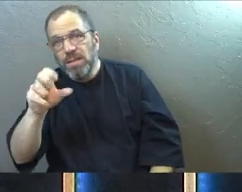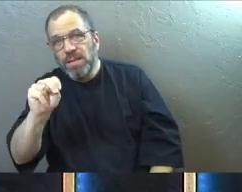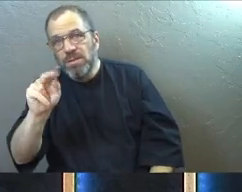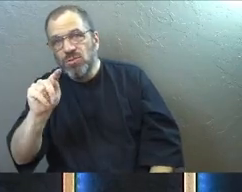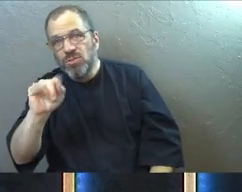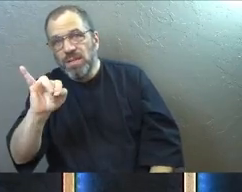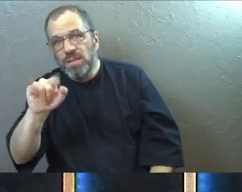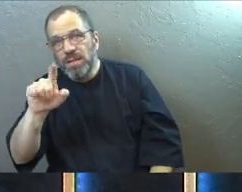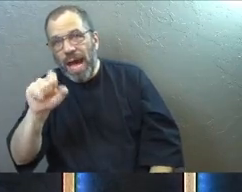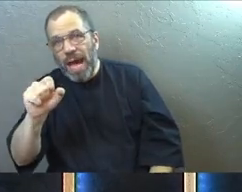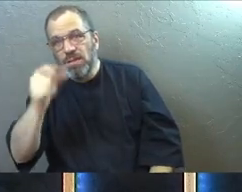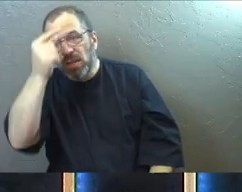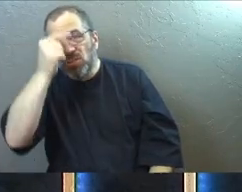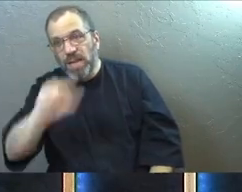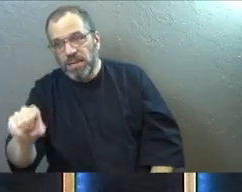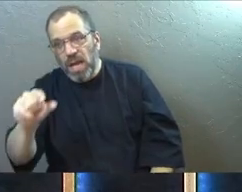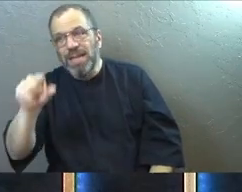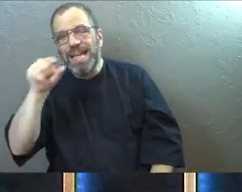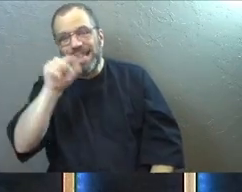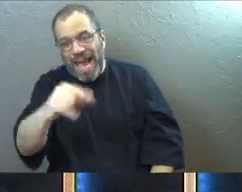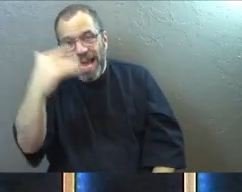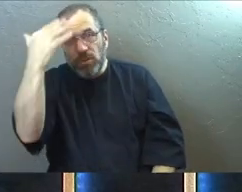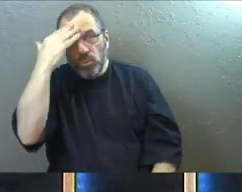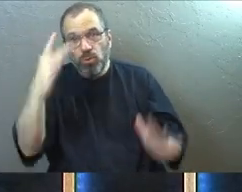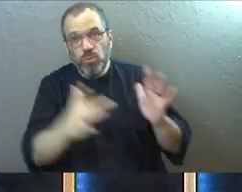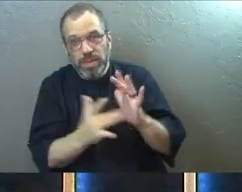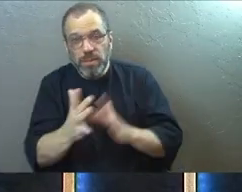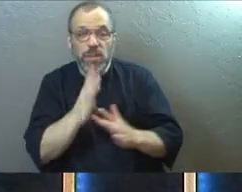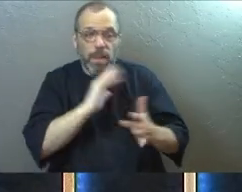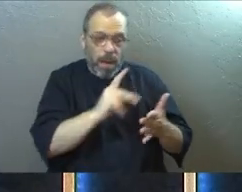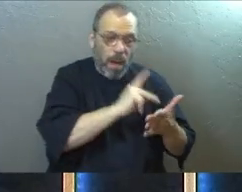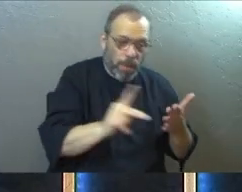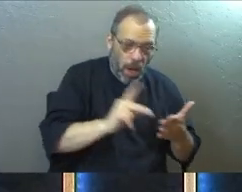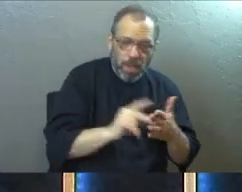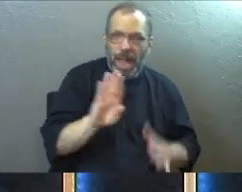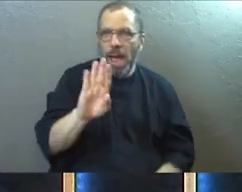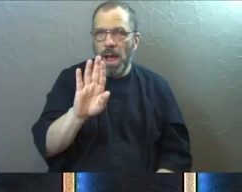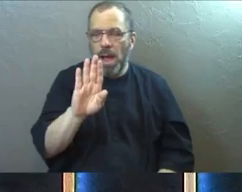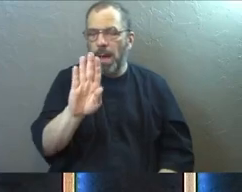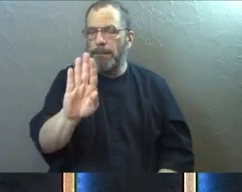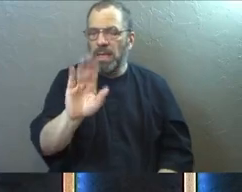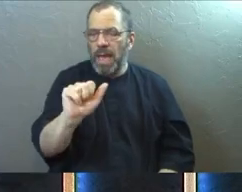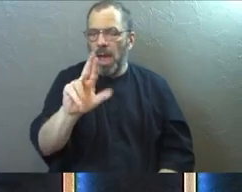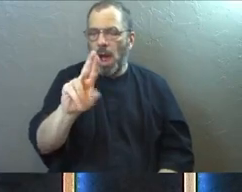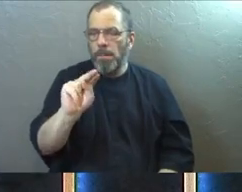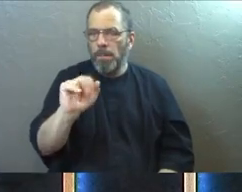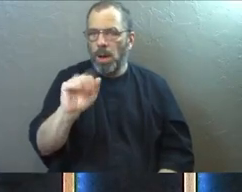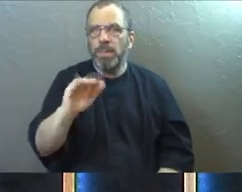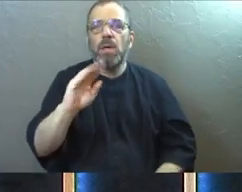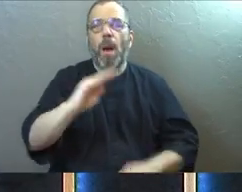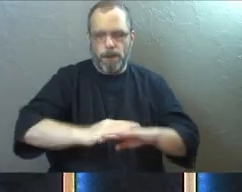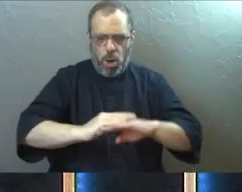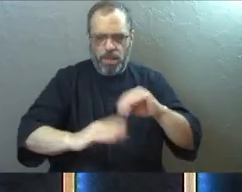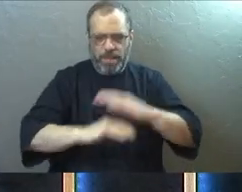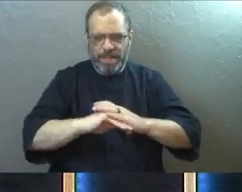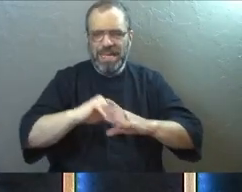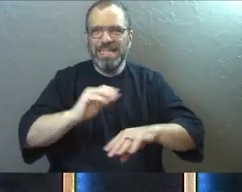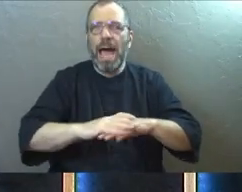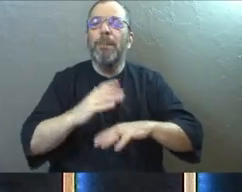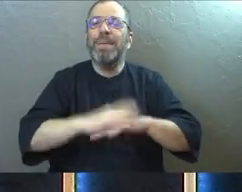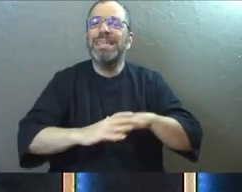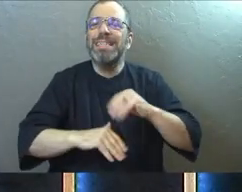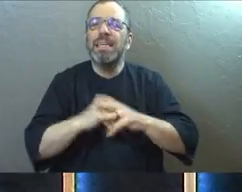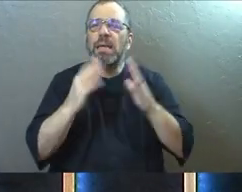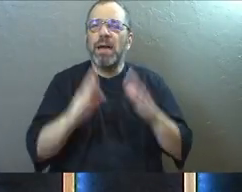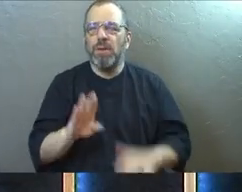in and to make sure that they know who Jesus is. We talked about Paul and Barnabas and the church in Antioch, all that stuff. Paul goes into some of that history